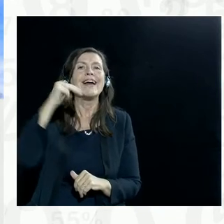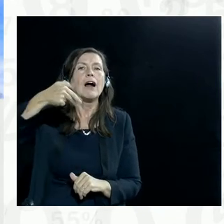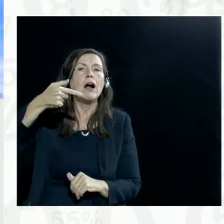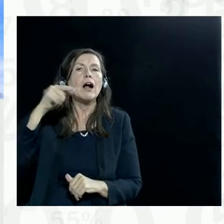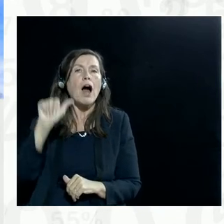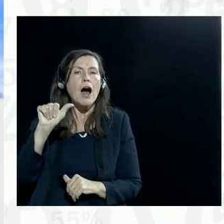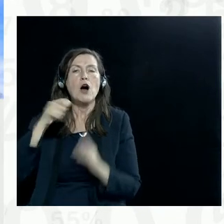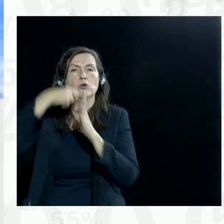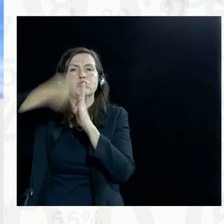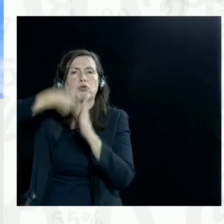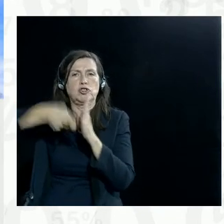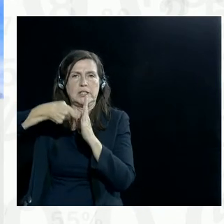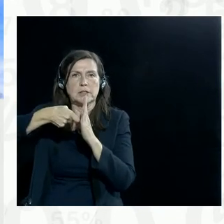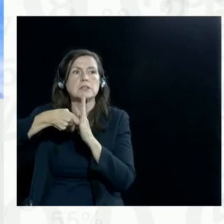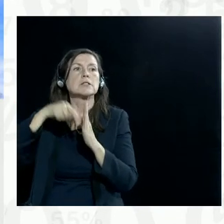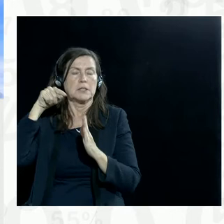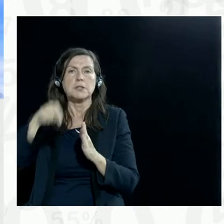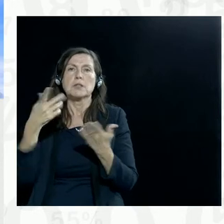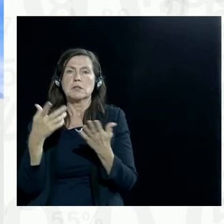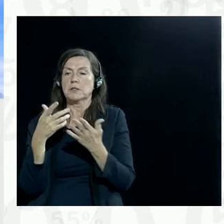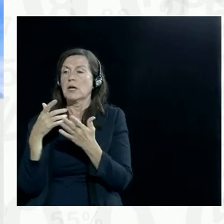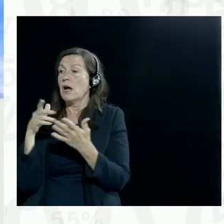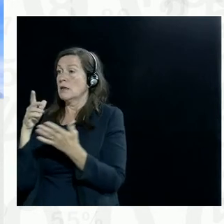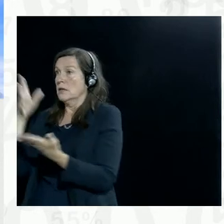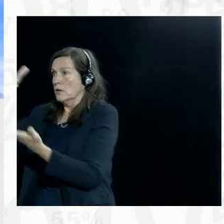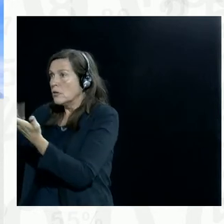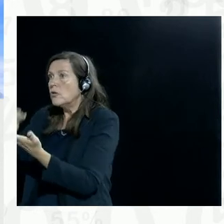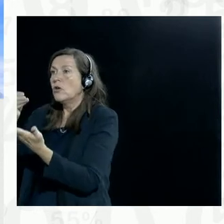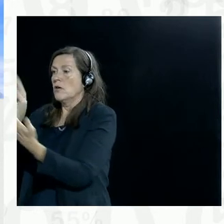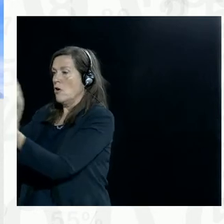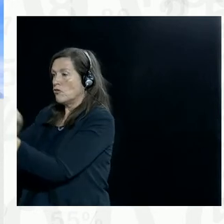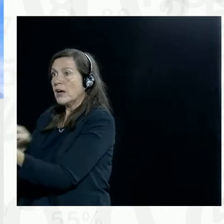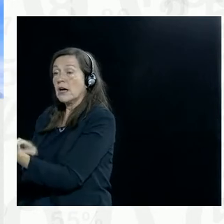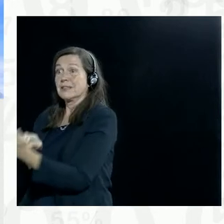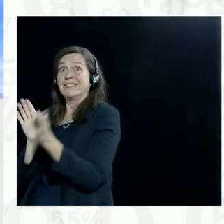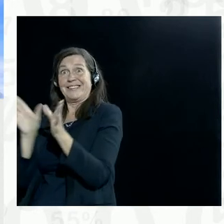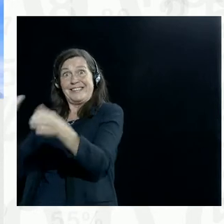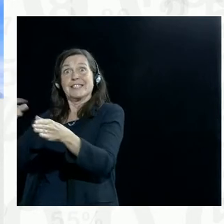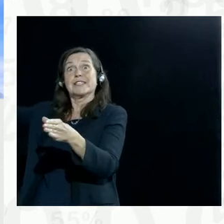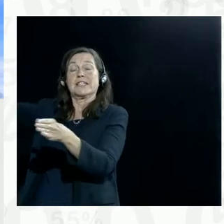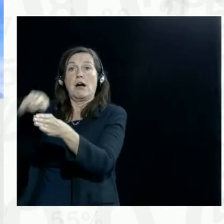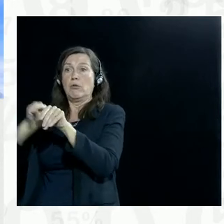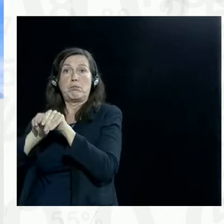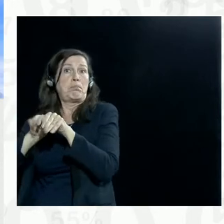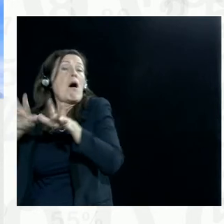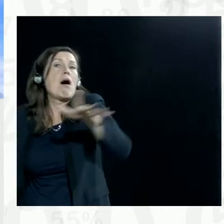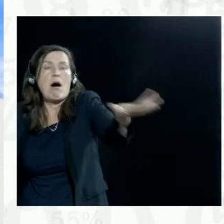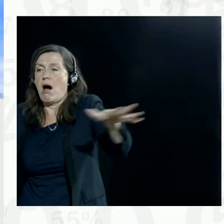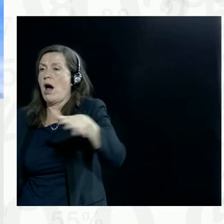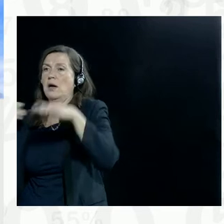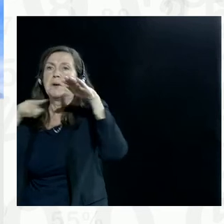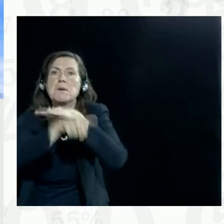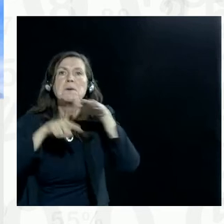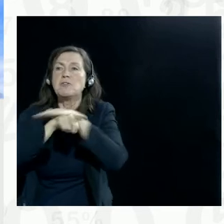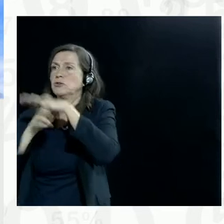which seeks to digitize records held by the Rohingya people in diaspora, with a view to making them